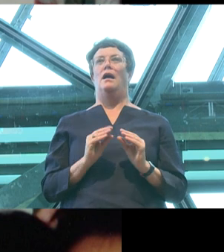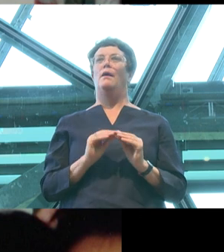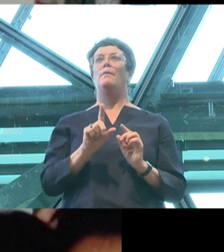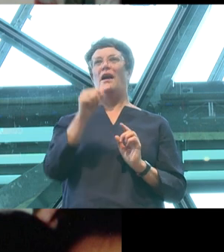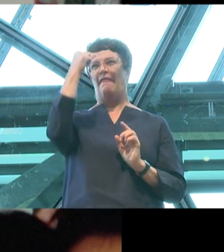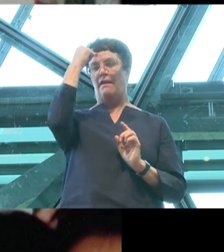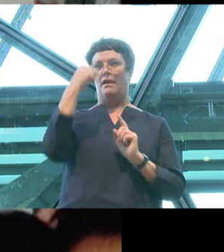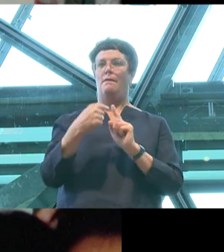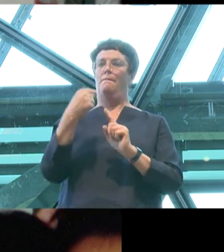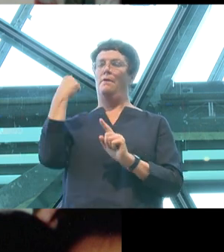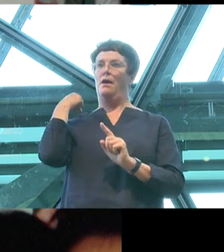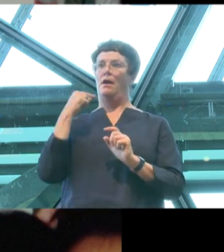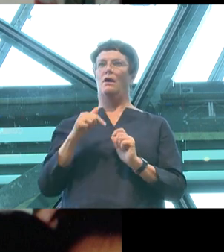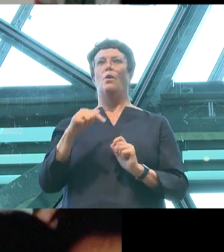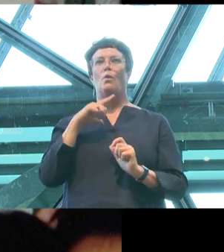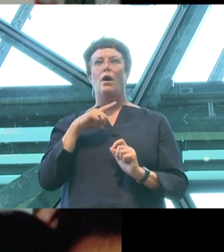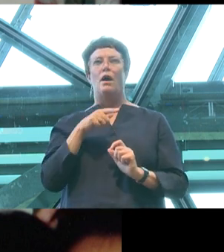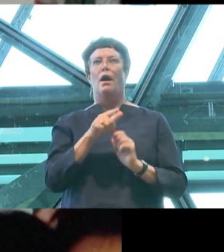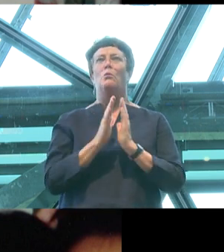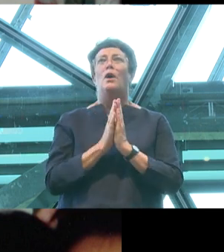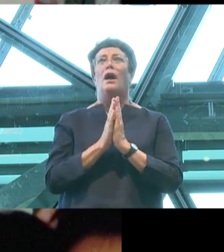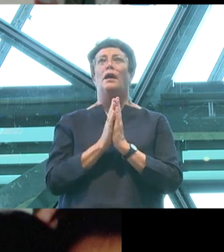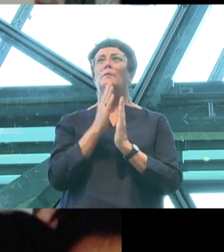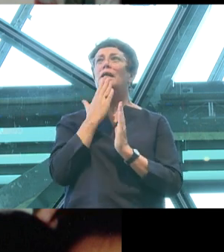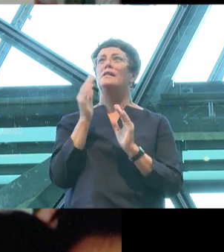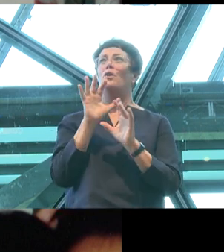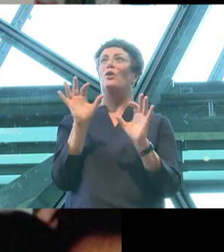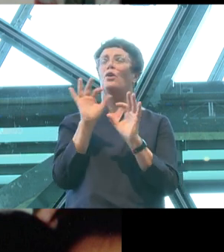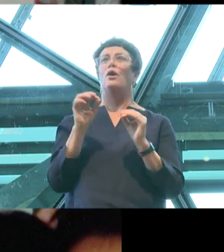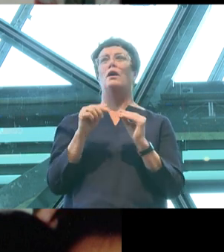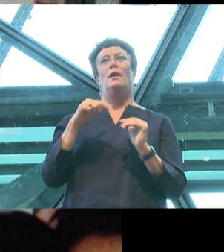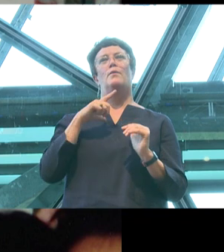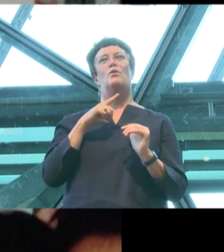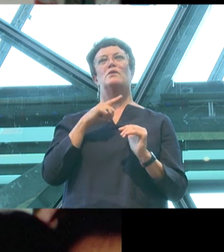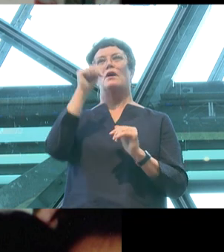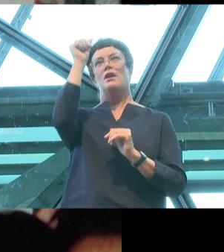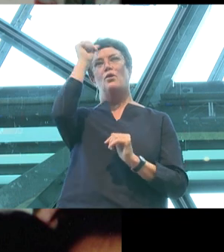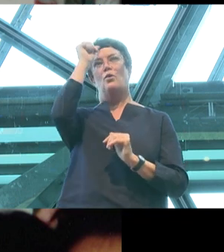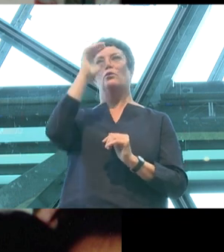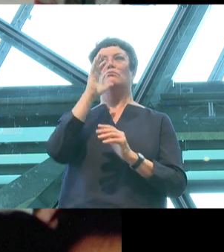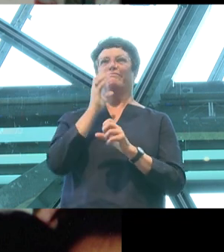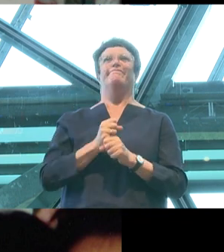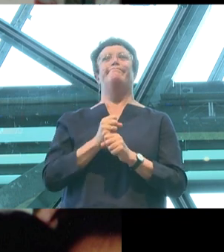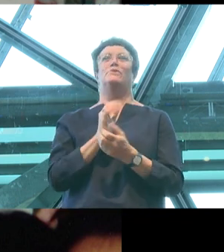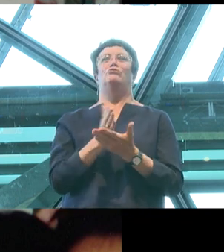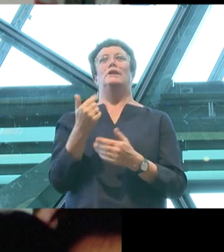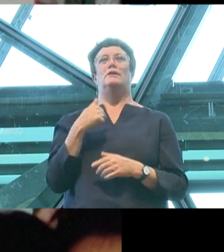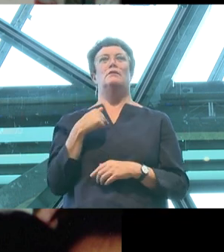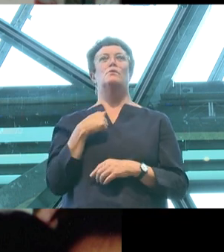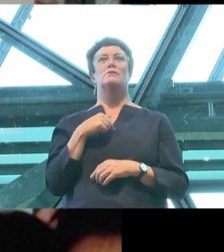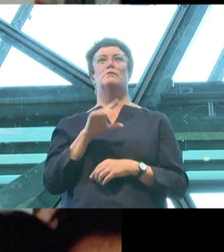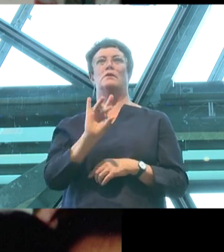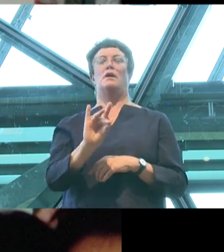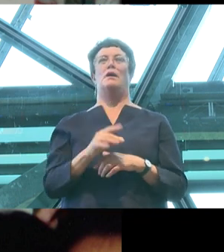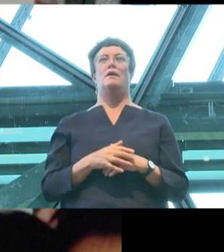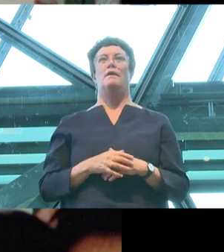reason I would have even been doing such a thing is because I knew deep down inside that I already was. You also need to